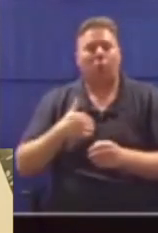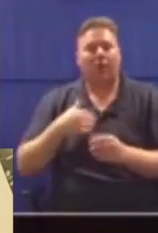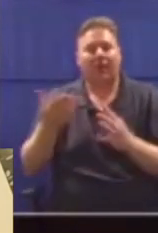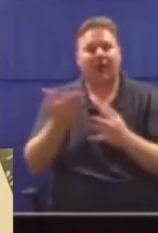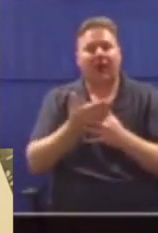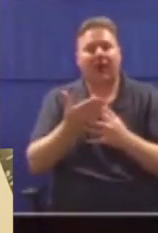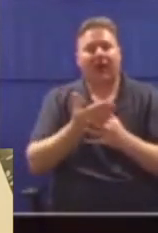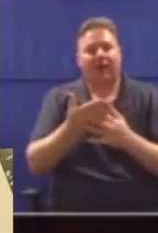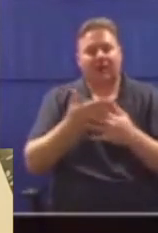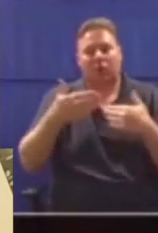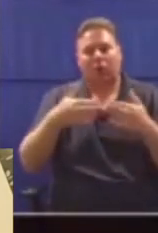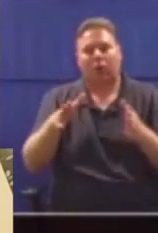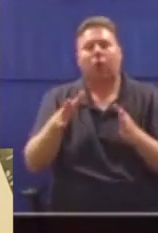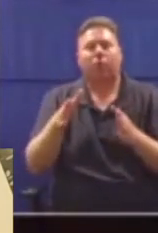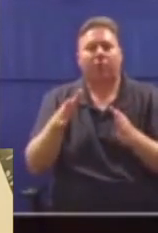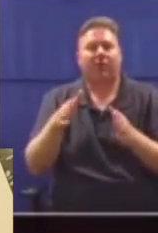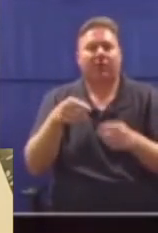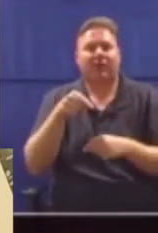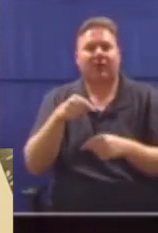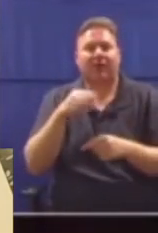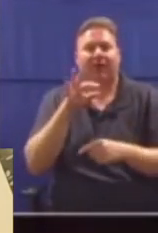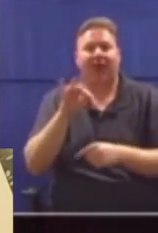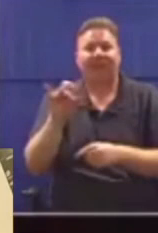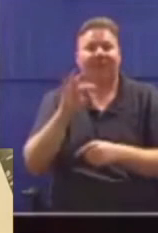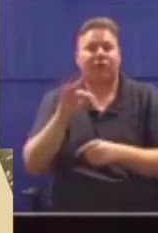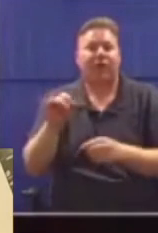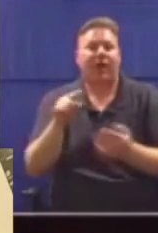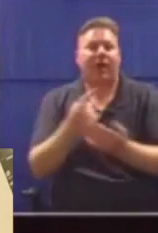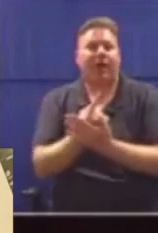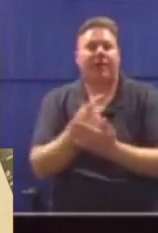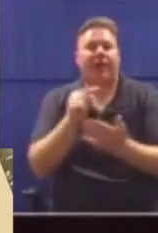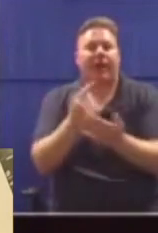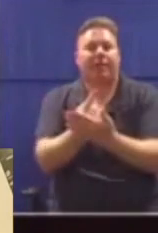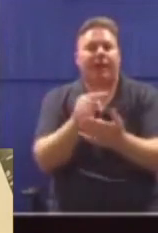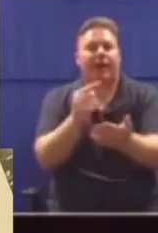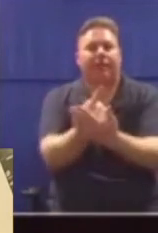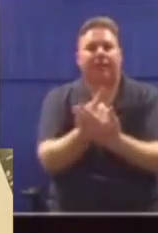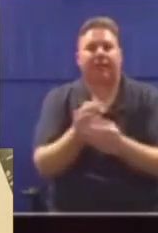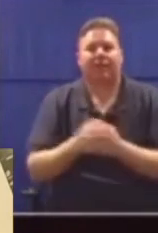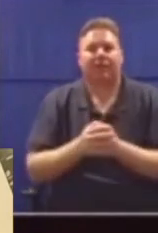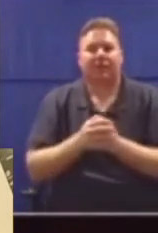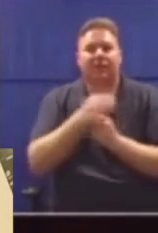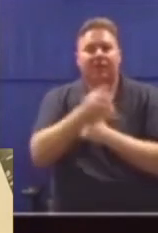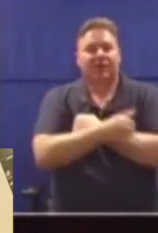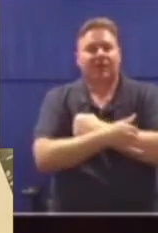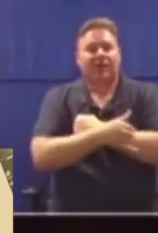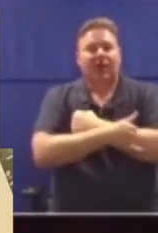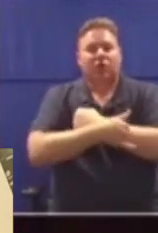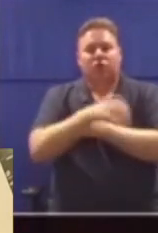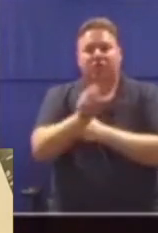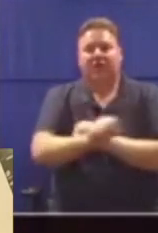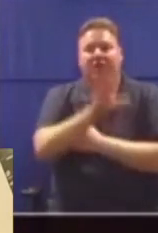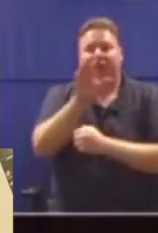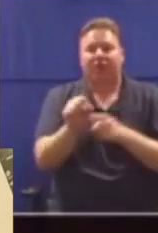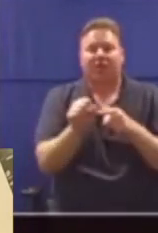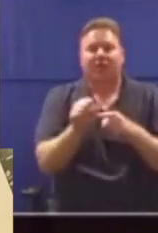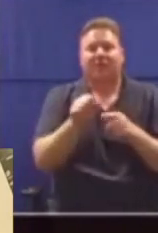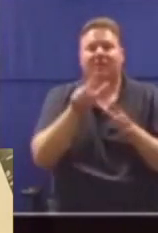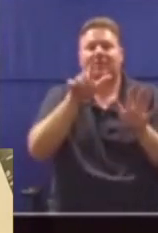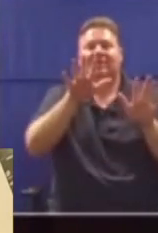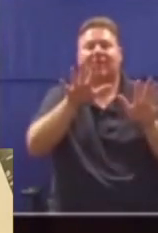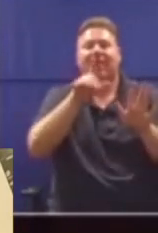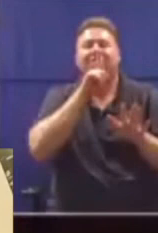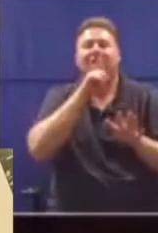cases in this country every day, that in South Africa, over 10,590